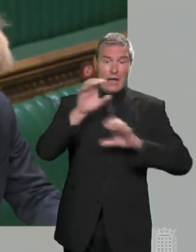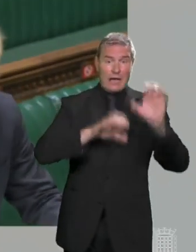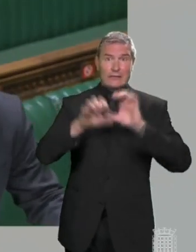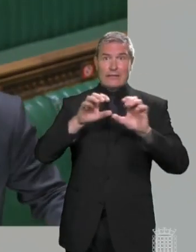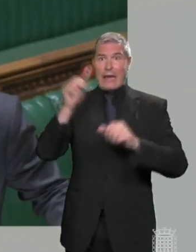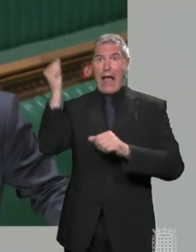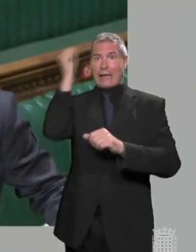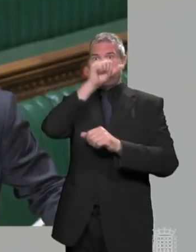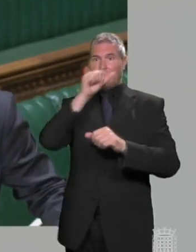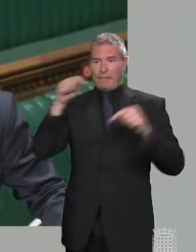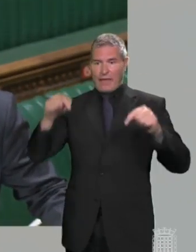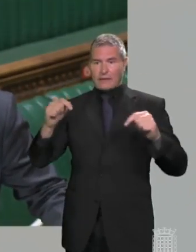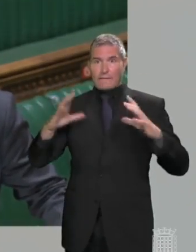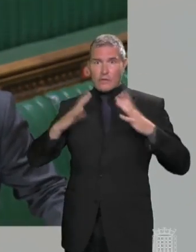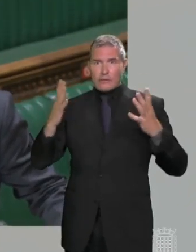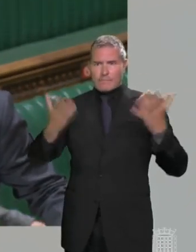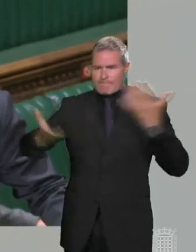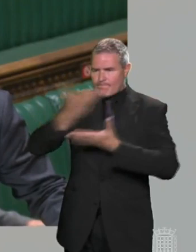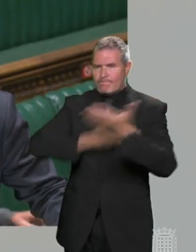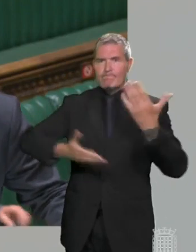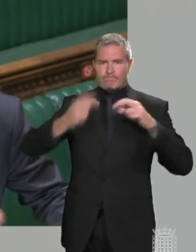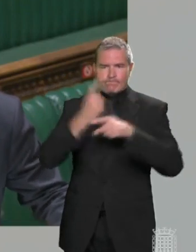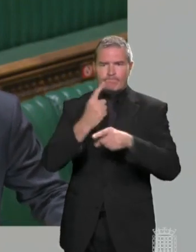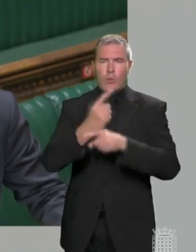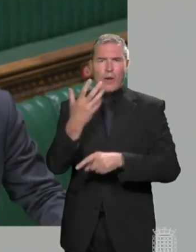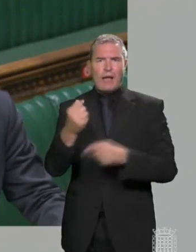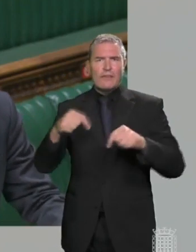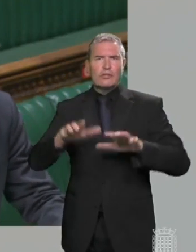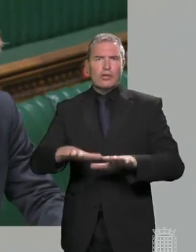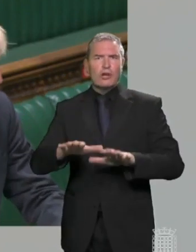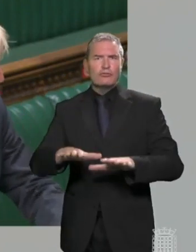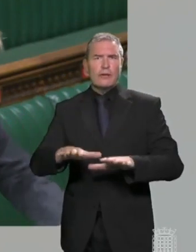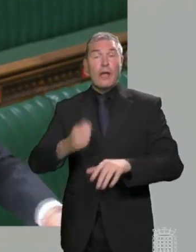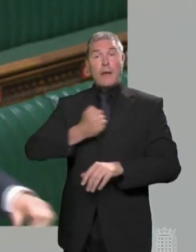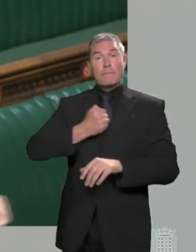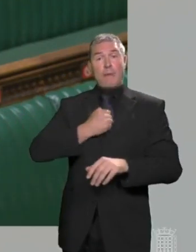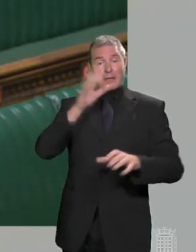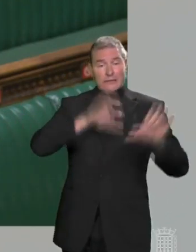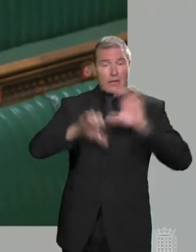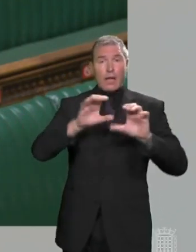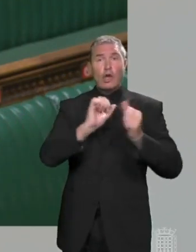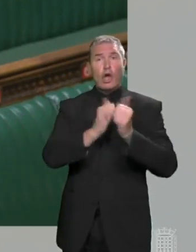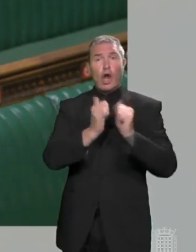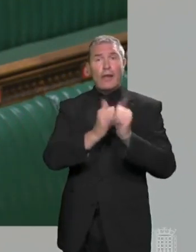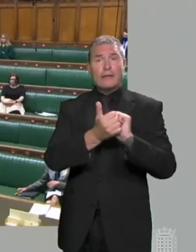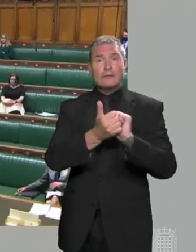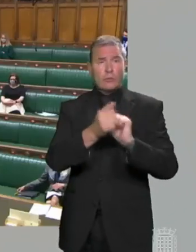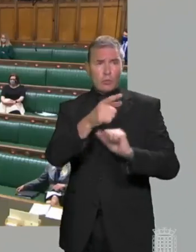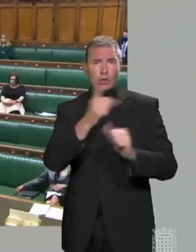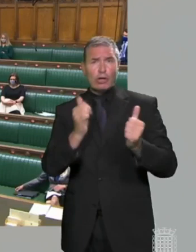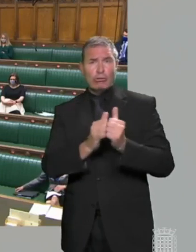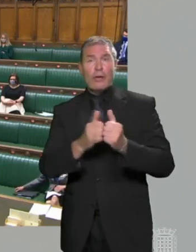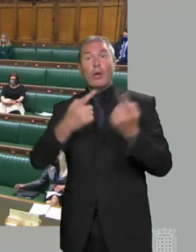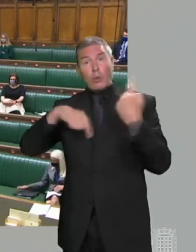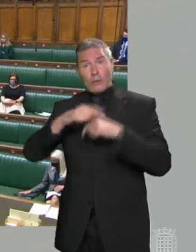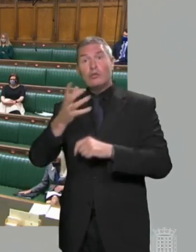our country. I also note that my scientific colleagues would echo my sentiments that we need to